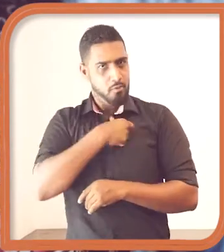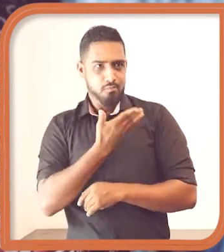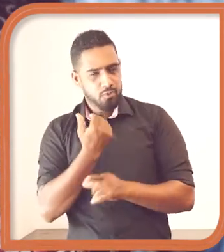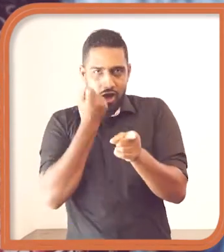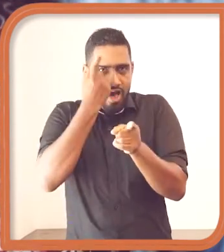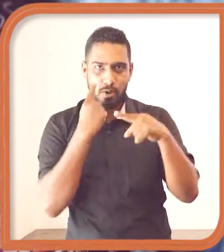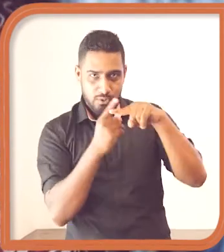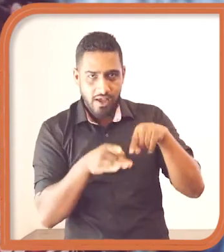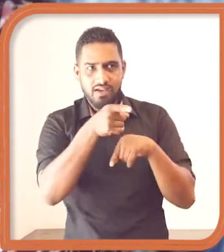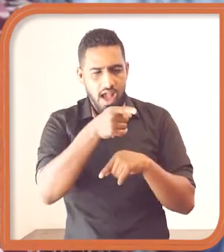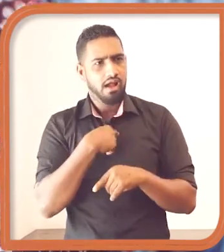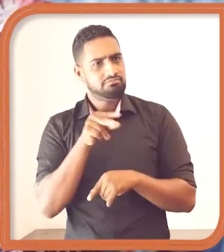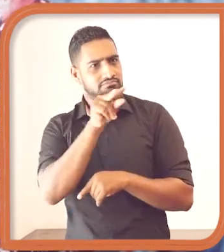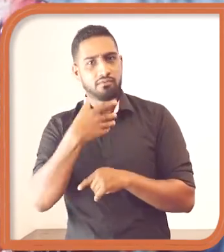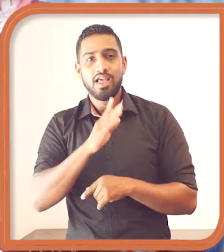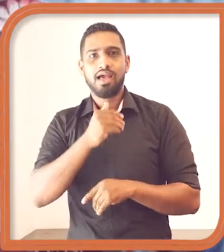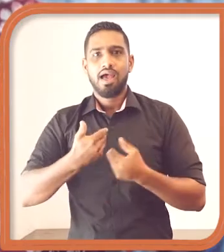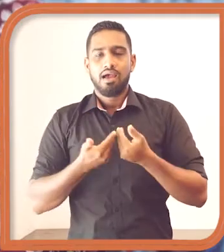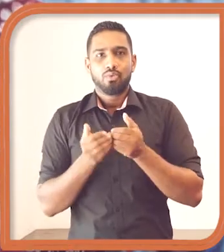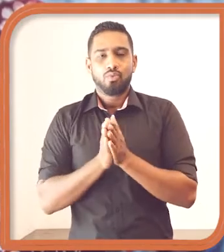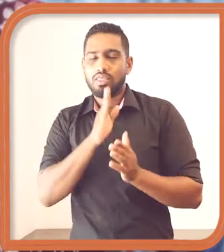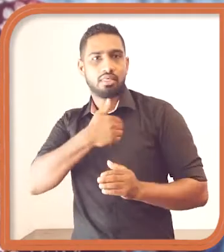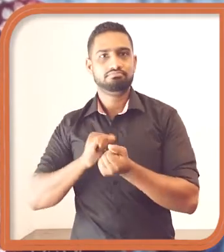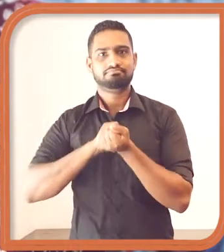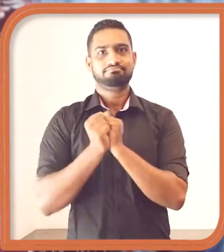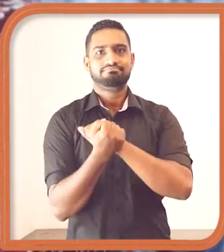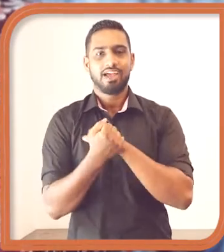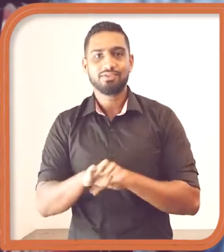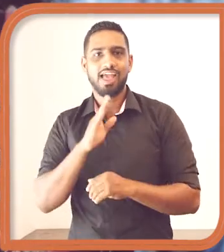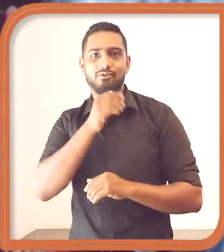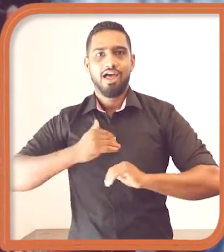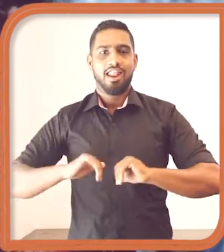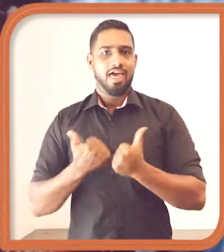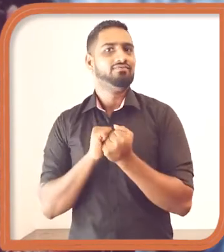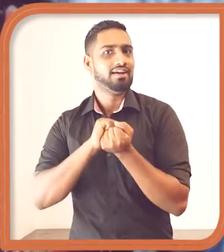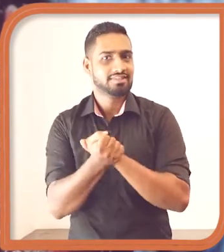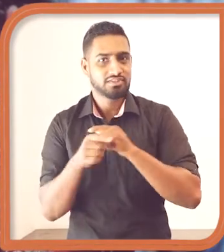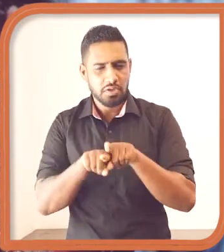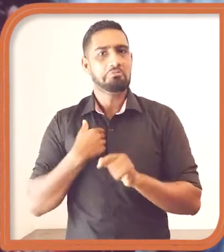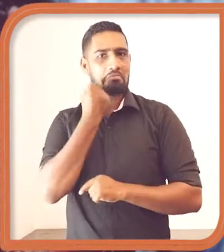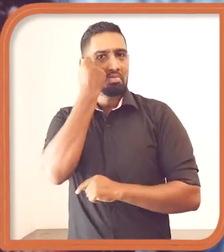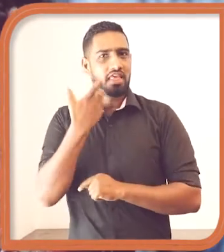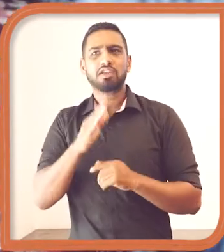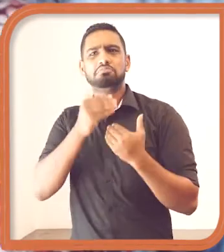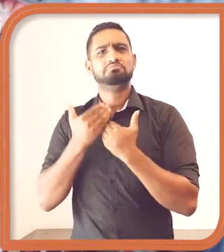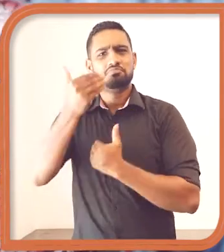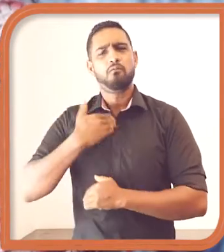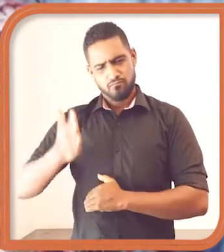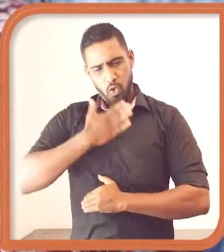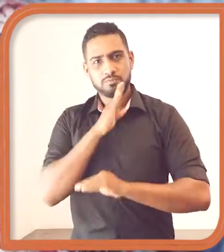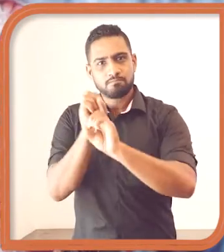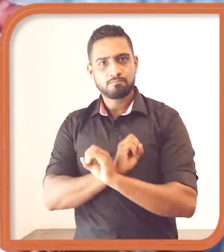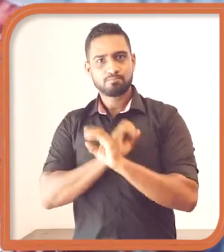as a leader that sort of unlocked me a different part in me. So I felt like I could create